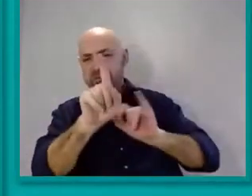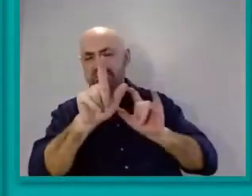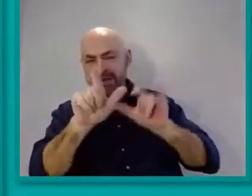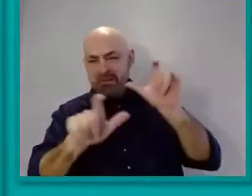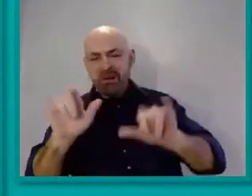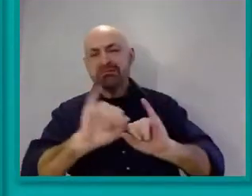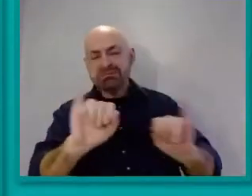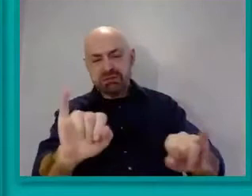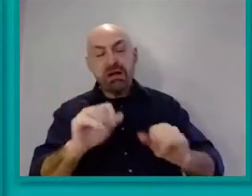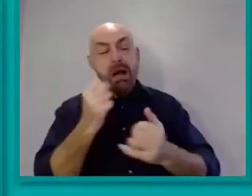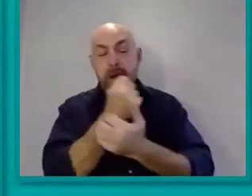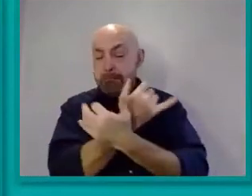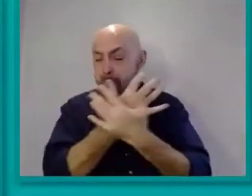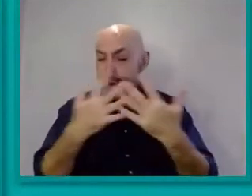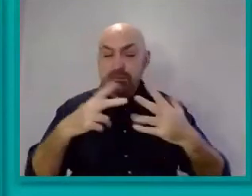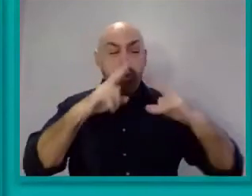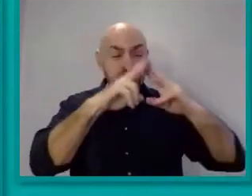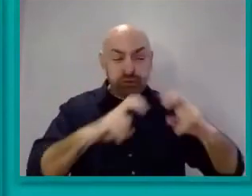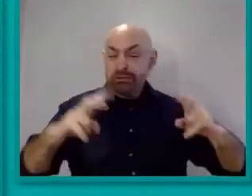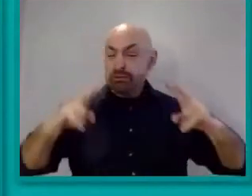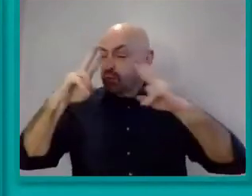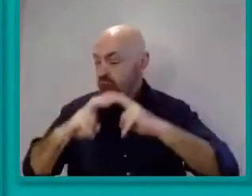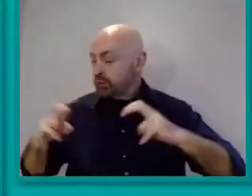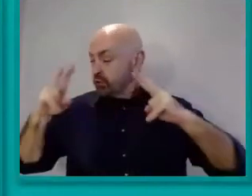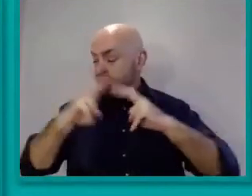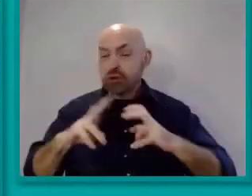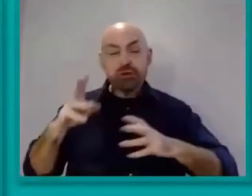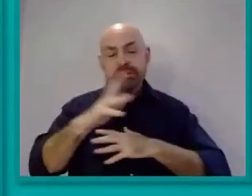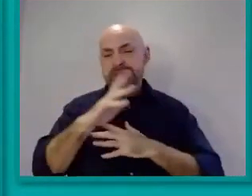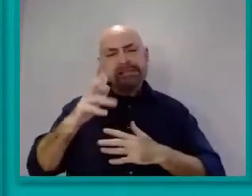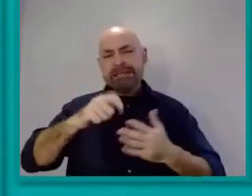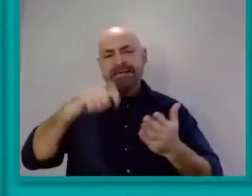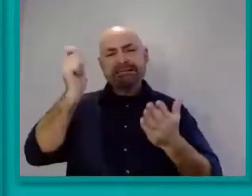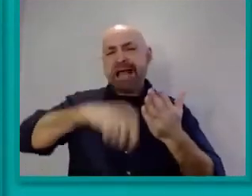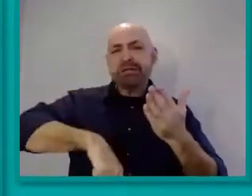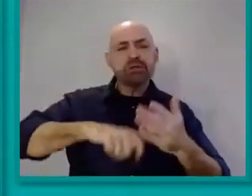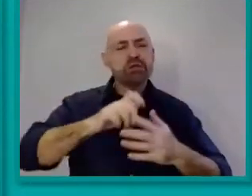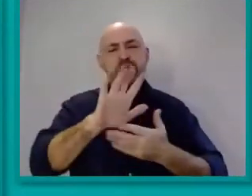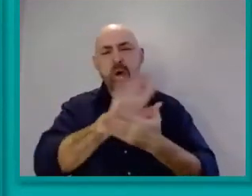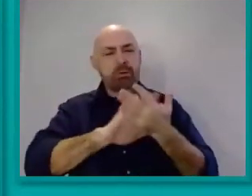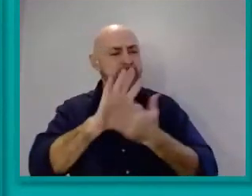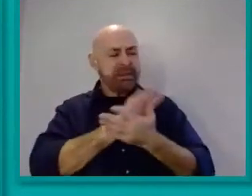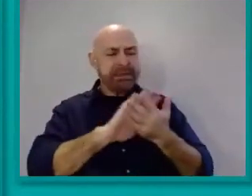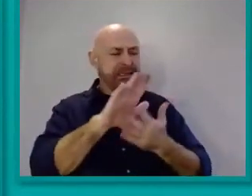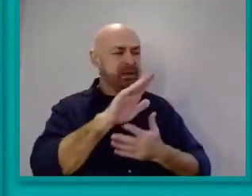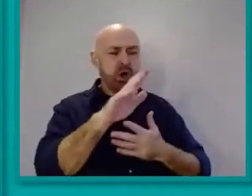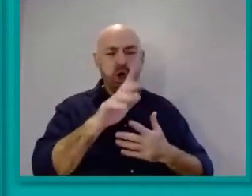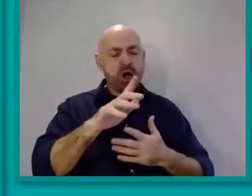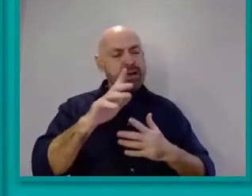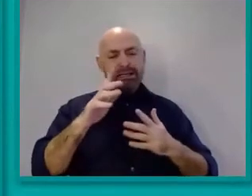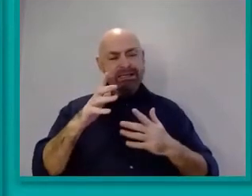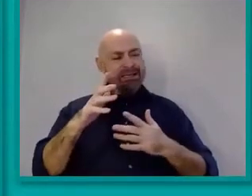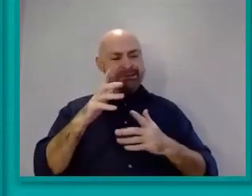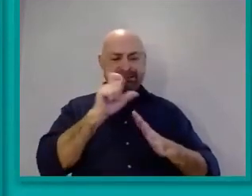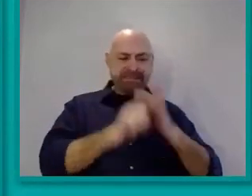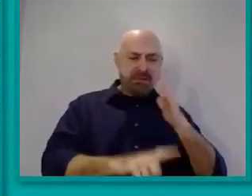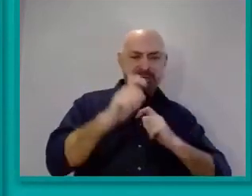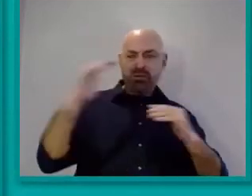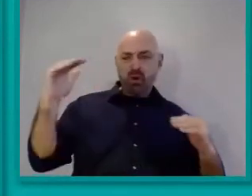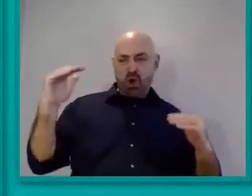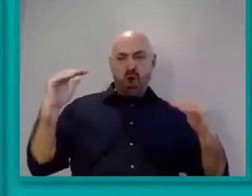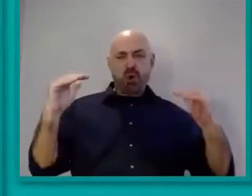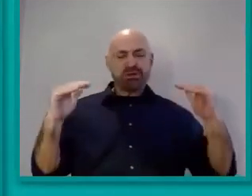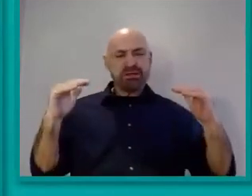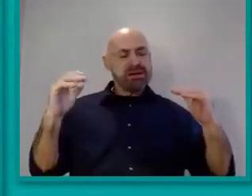research shows that sanctions do not move disabled people closer to paid work. Instead, they often worsen many disabled